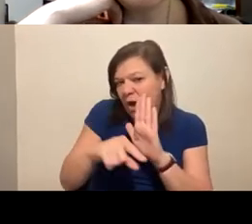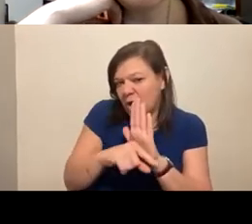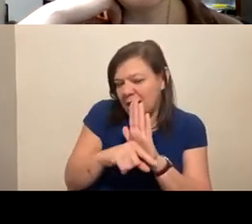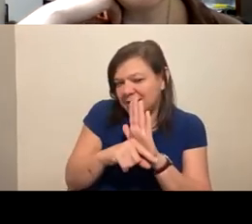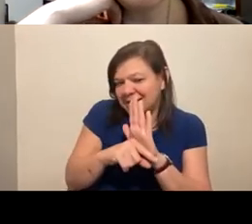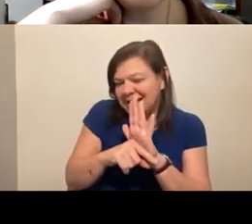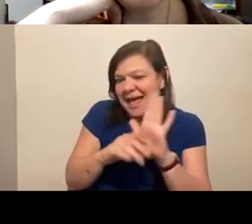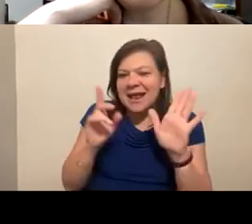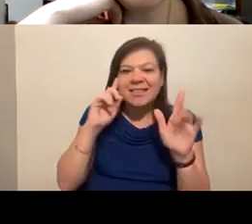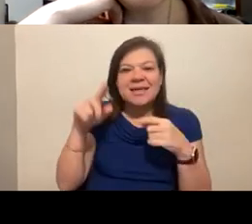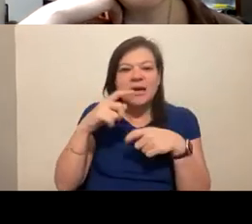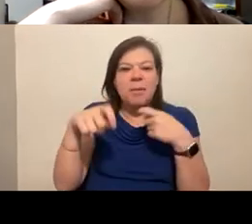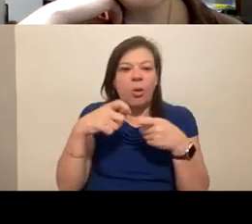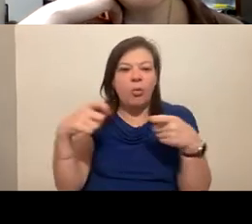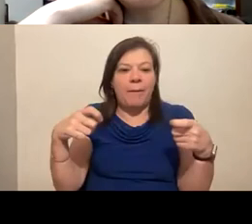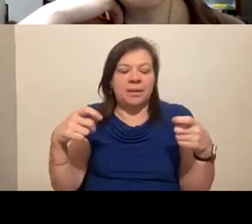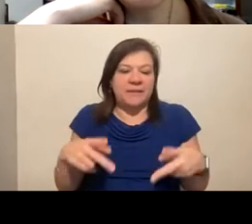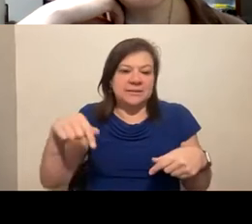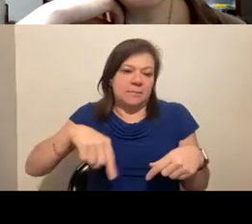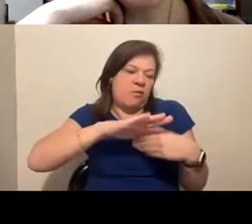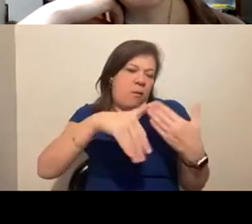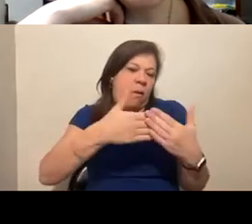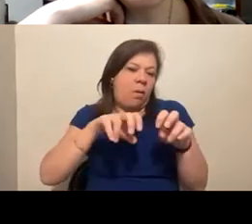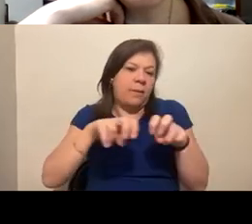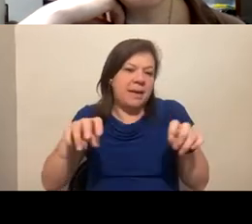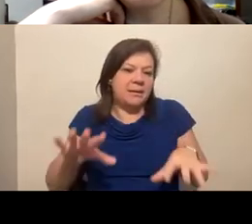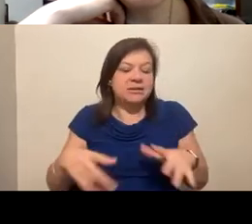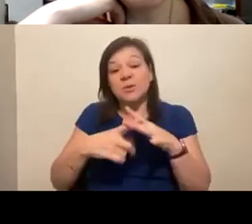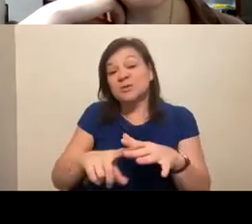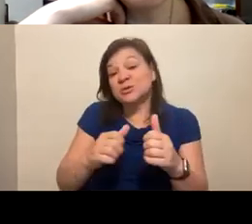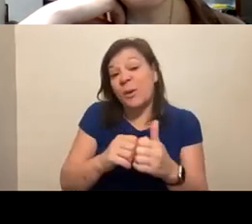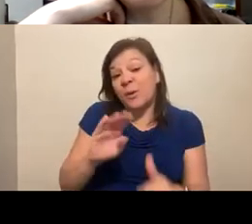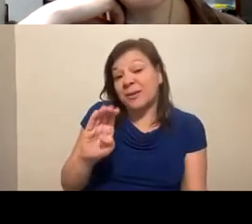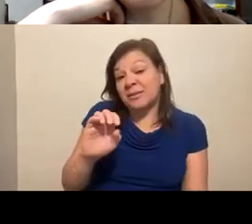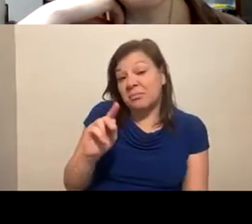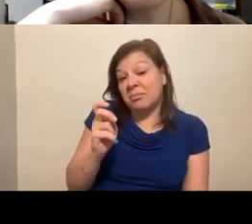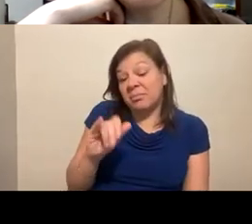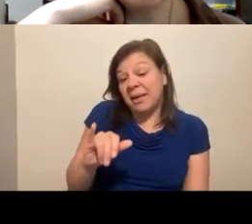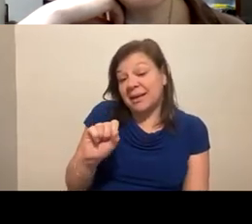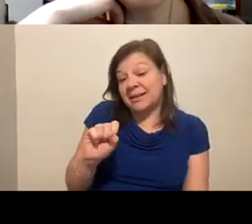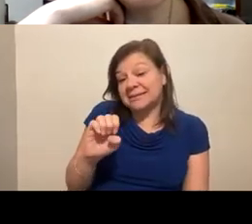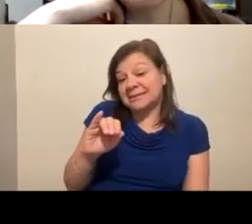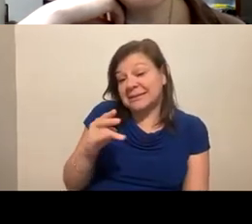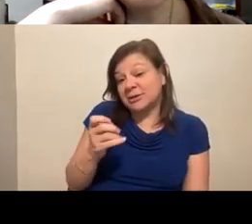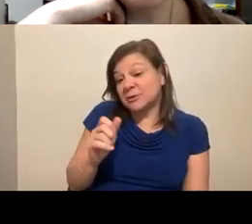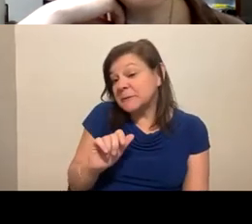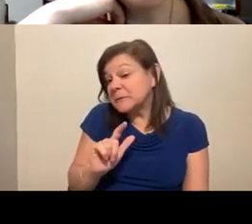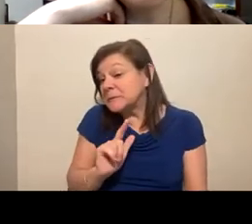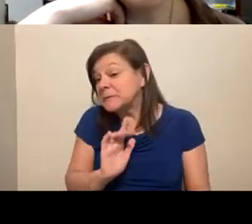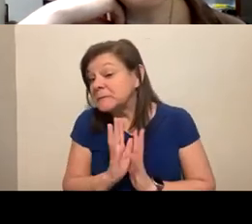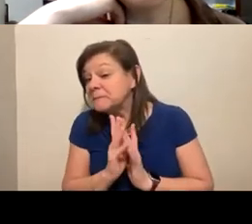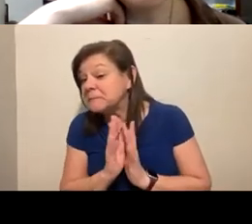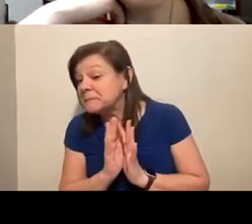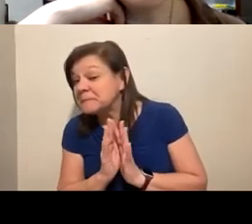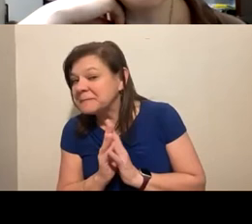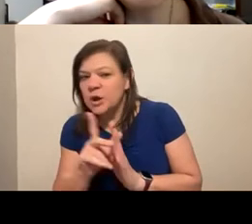wrapping this up, this is for all the panelists, but we'll start with Betty Siegel. You mentioned, Jamie, that